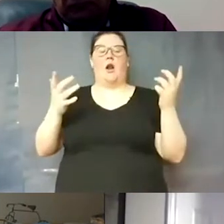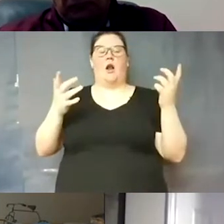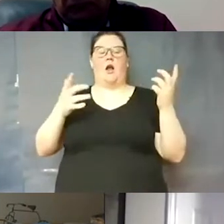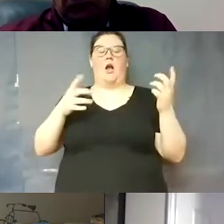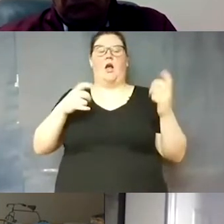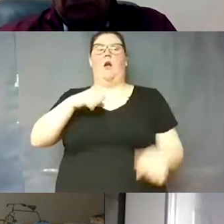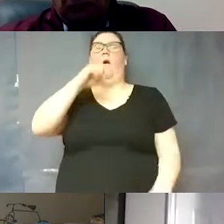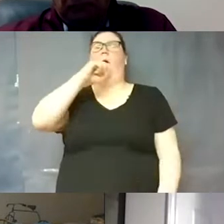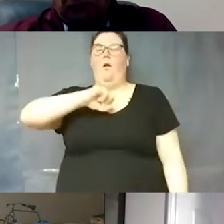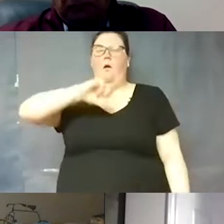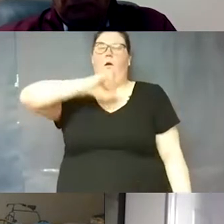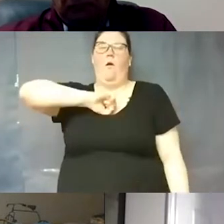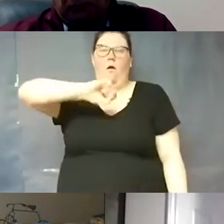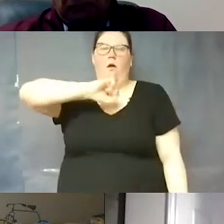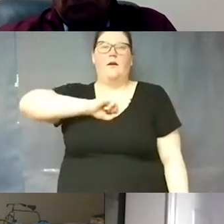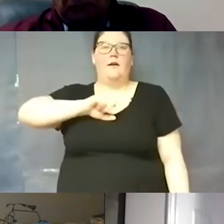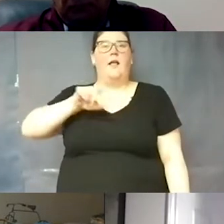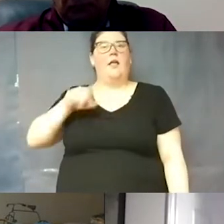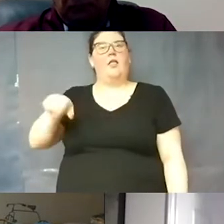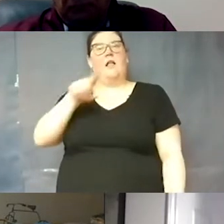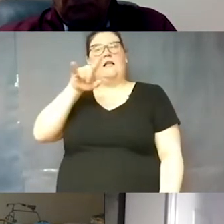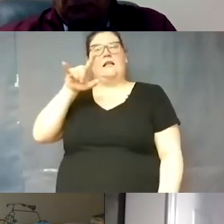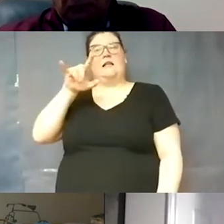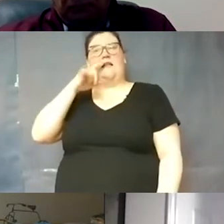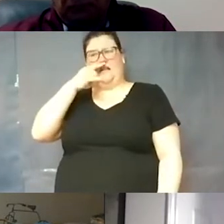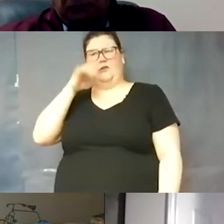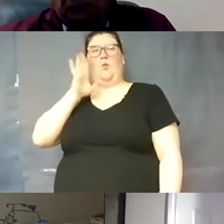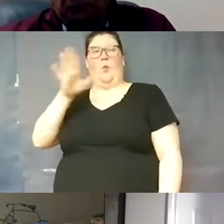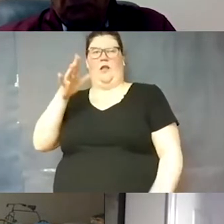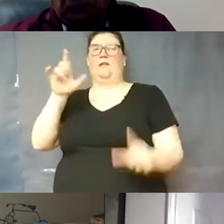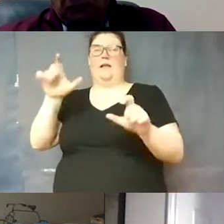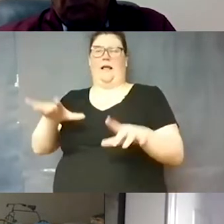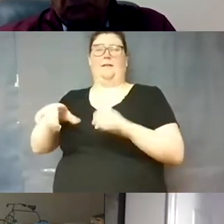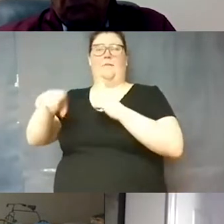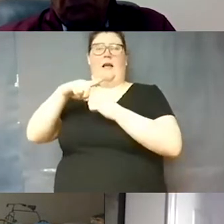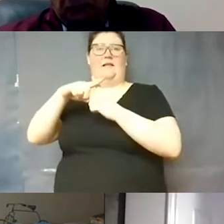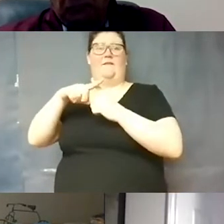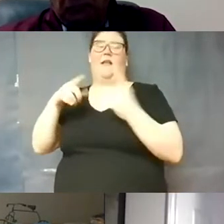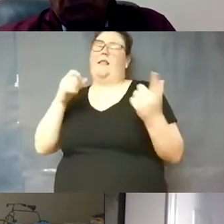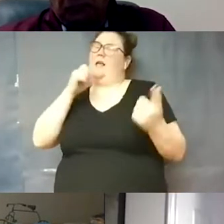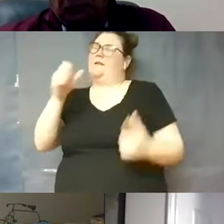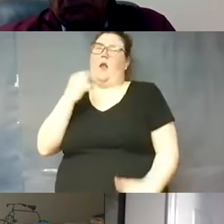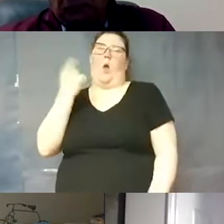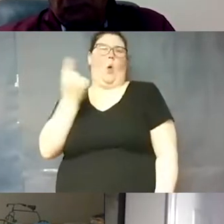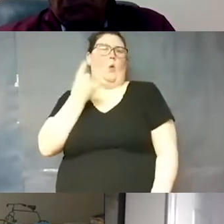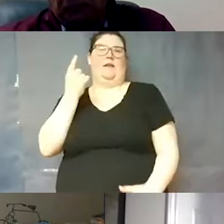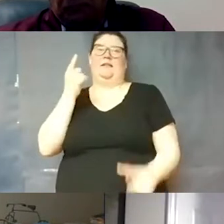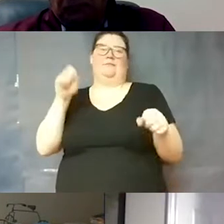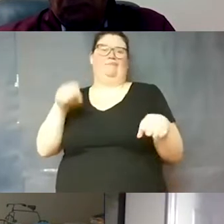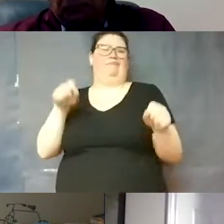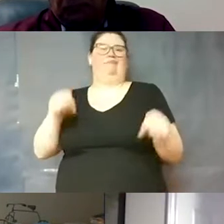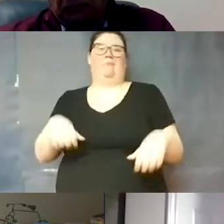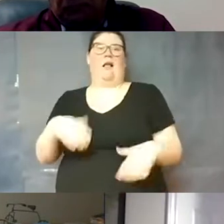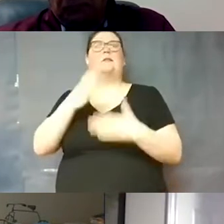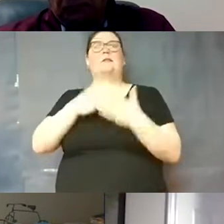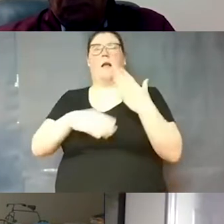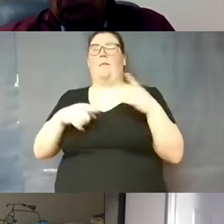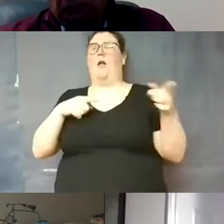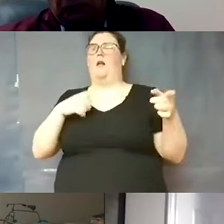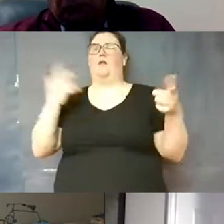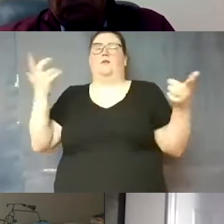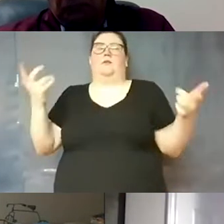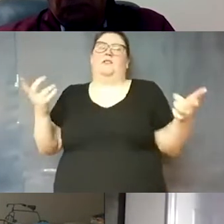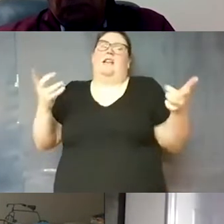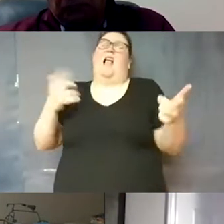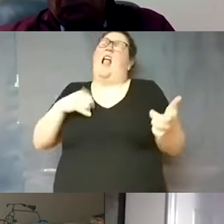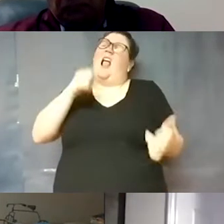are definitely going to be the kids that test positive and we're finding that that's often not the case a lot of our cases are coming out as you know